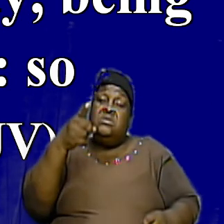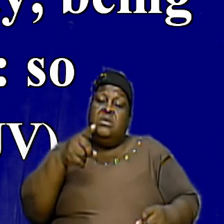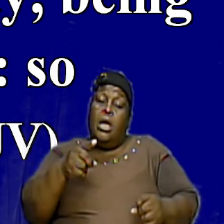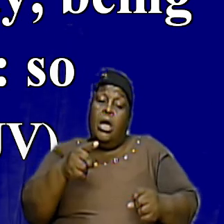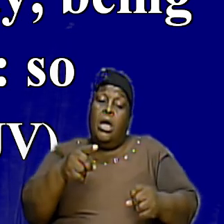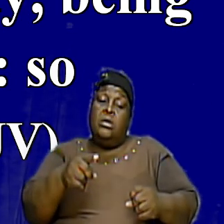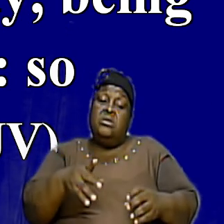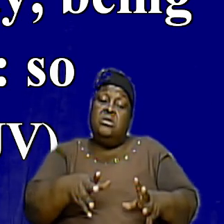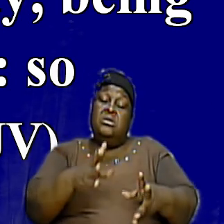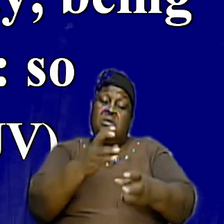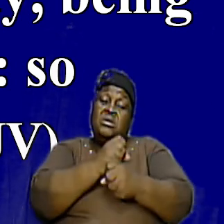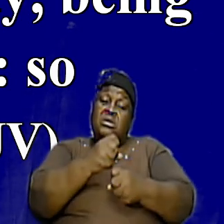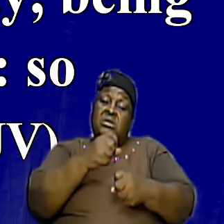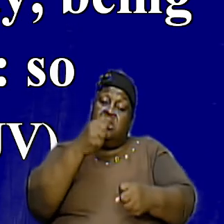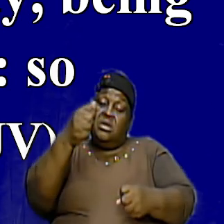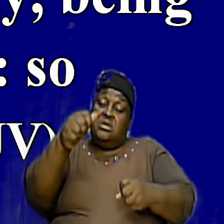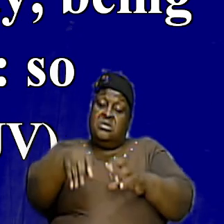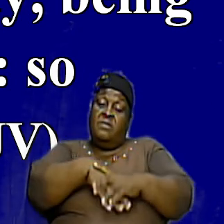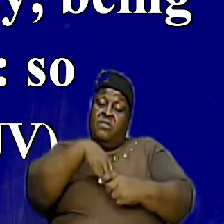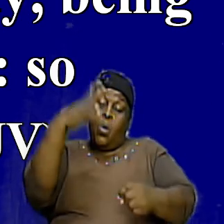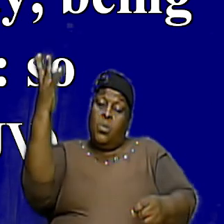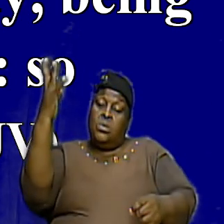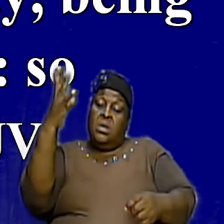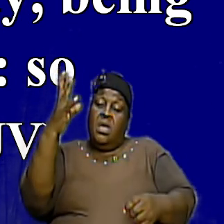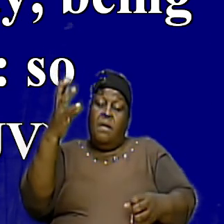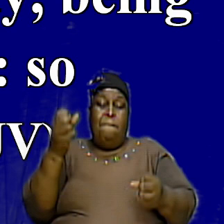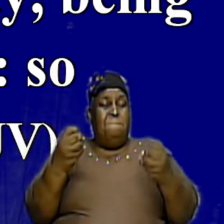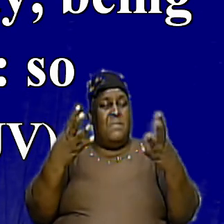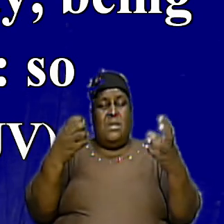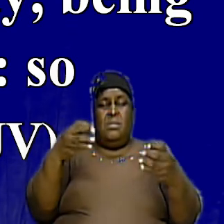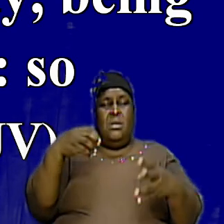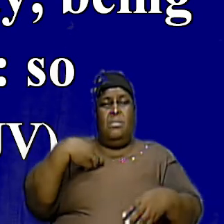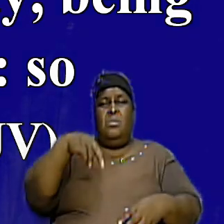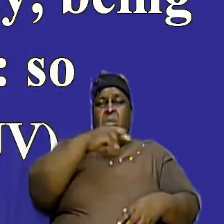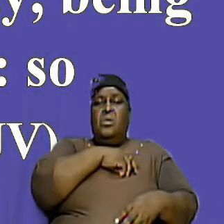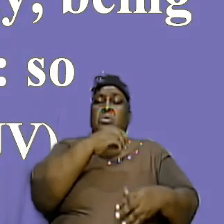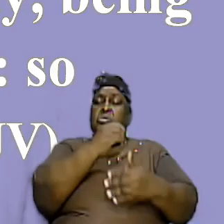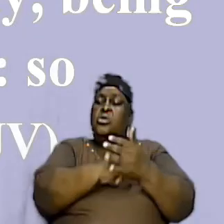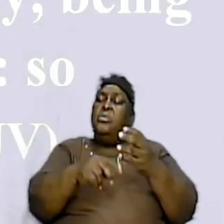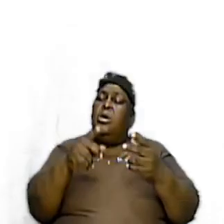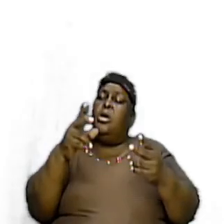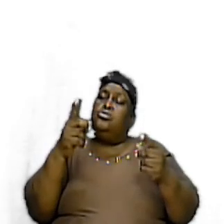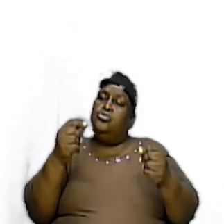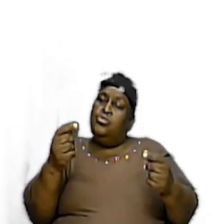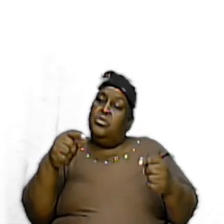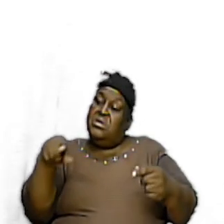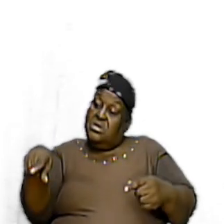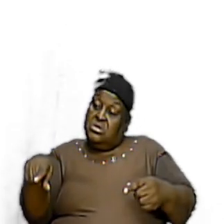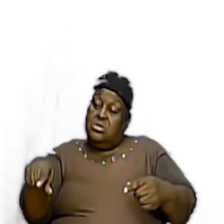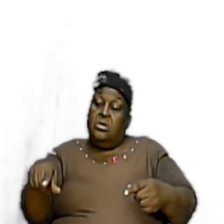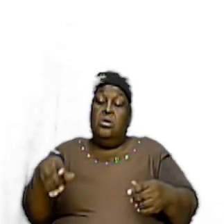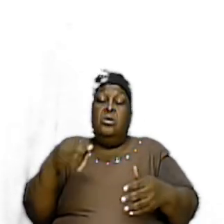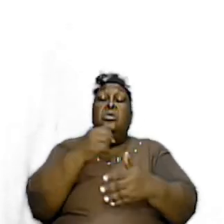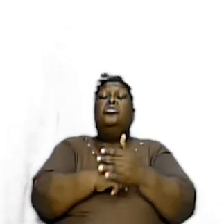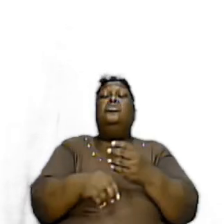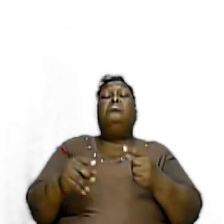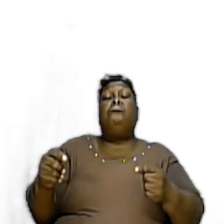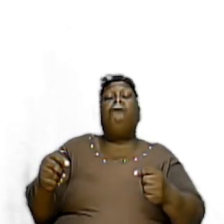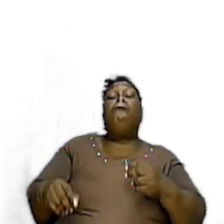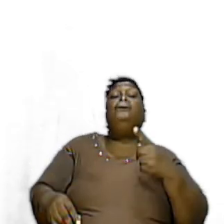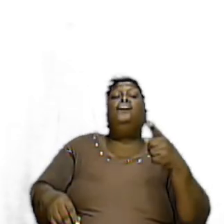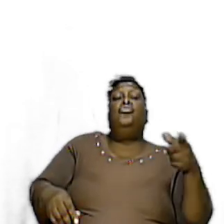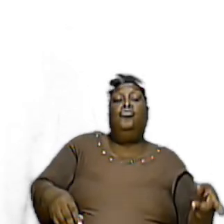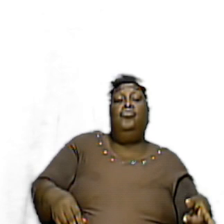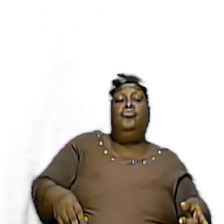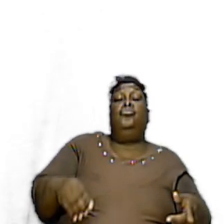As a member Because you have Many members Yes Some can do This Some can do That Some can Act on This Some